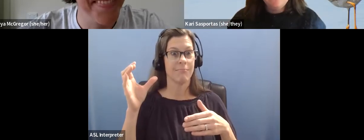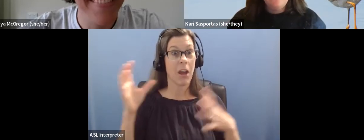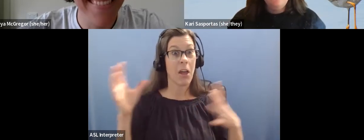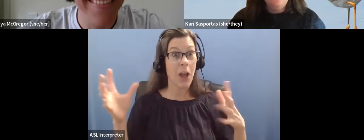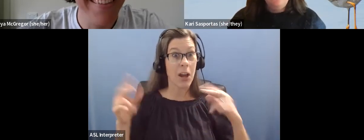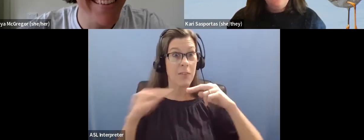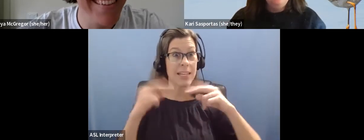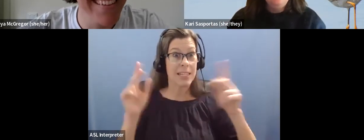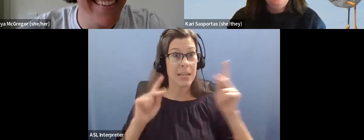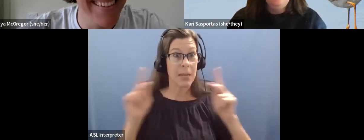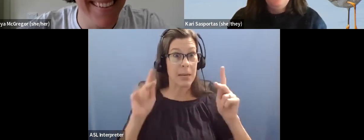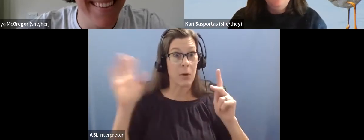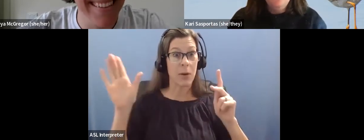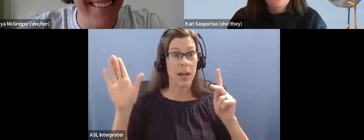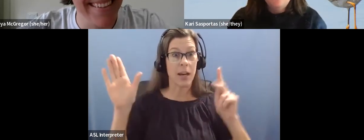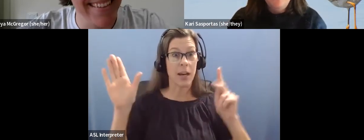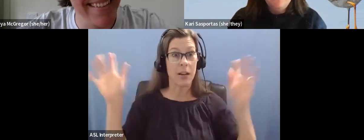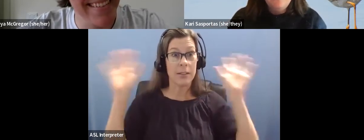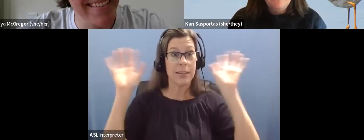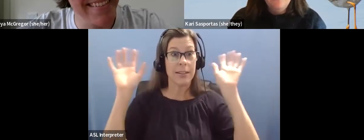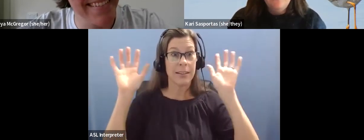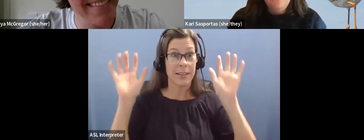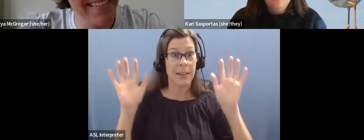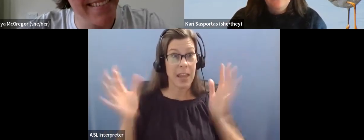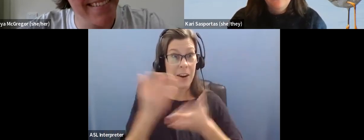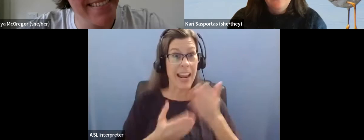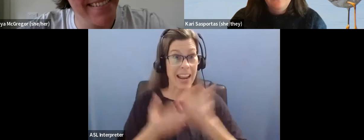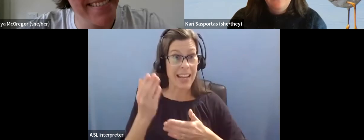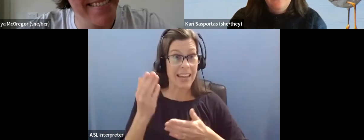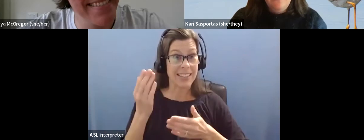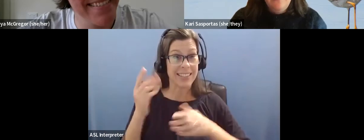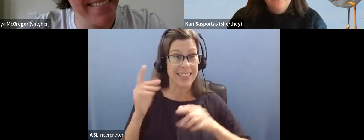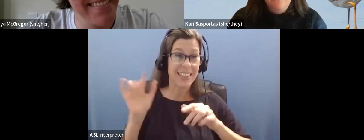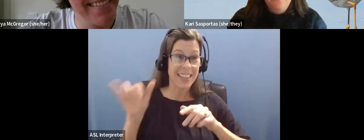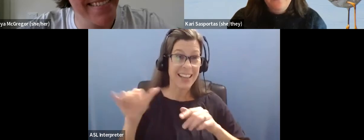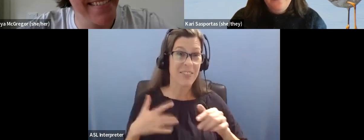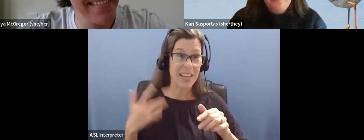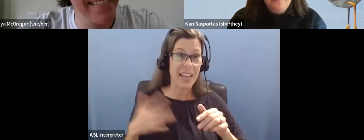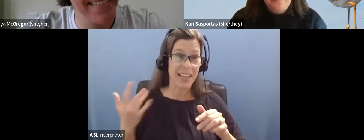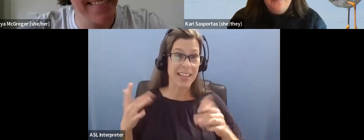And that's kind of, I can't put it in words, but that's kind of like the feeling like, um,